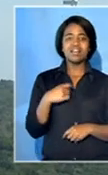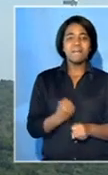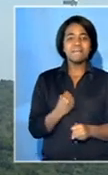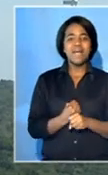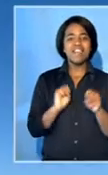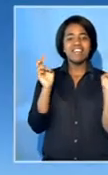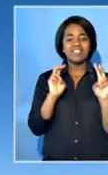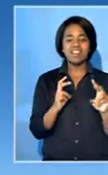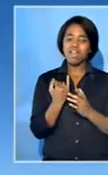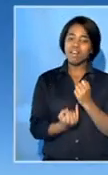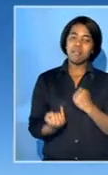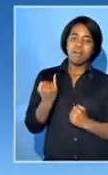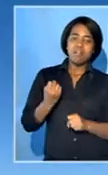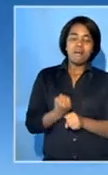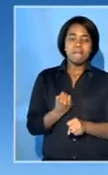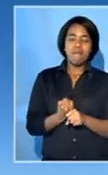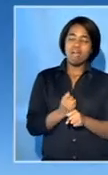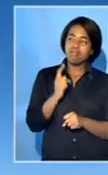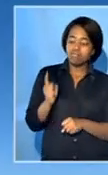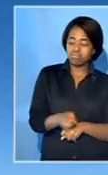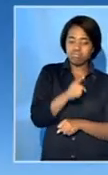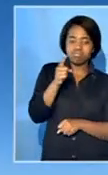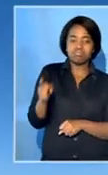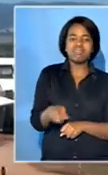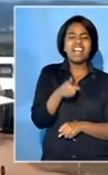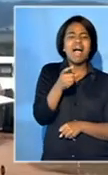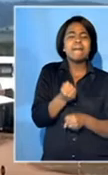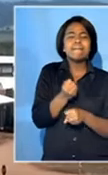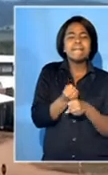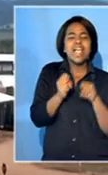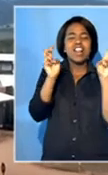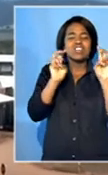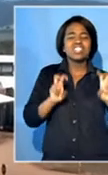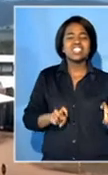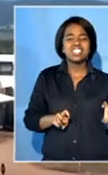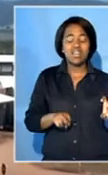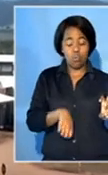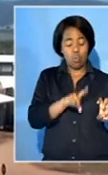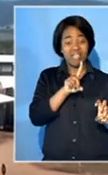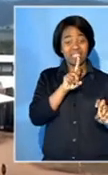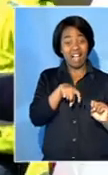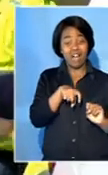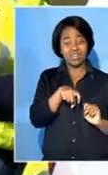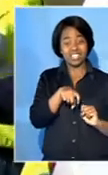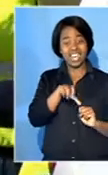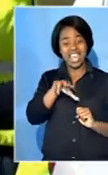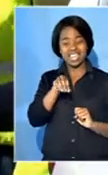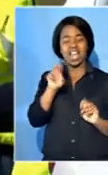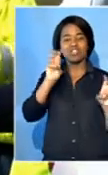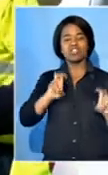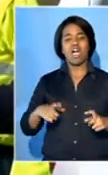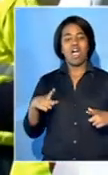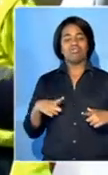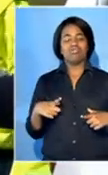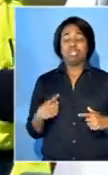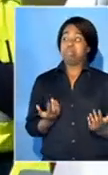phase of the Independent Power Producers program in the Eastern Cape. A total of 1850 megawatts of electricity